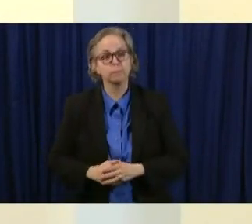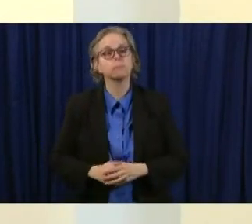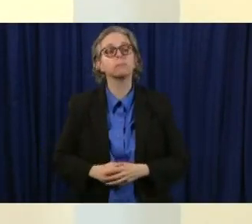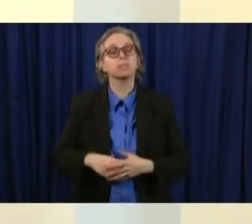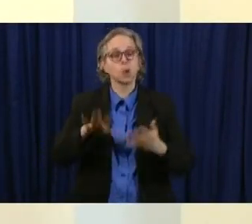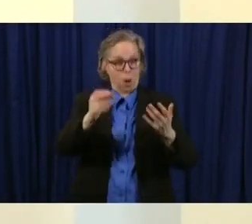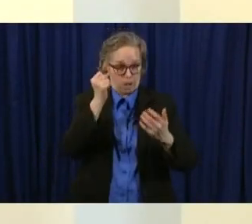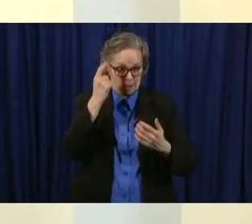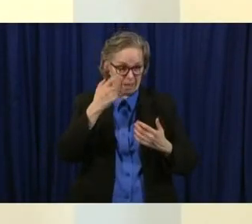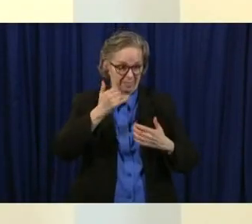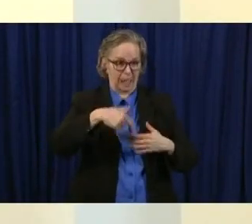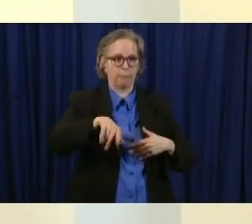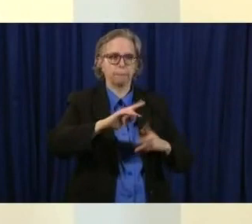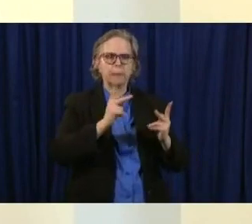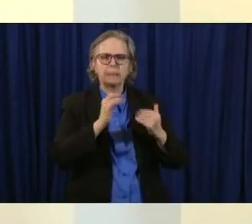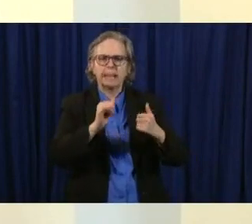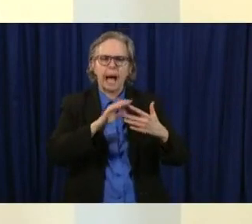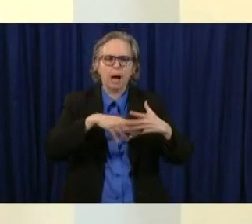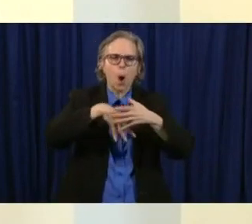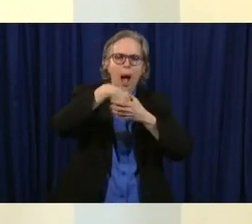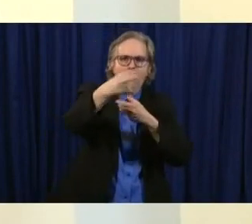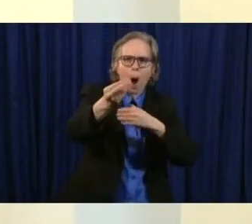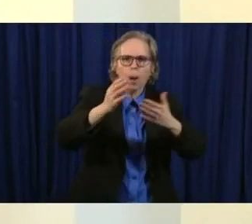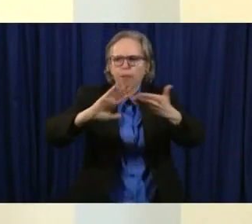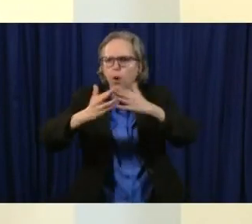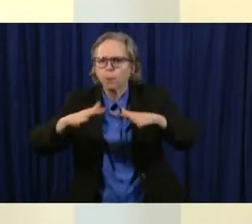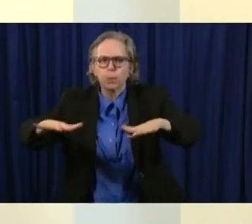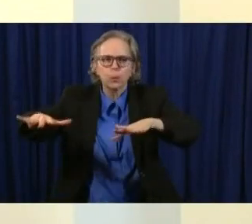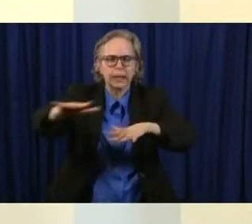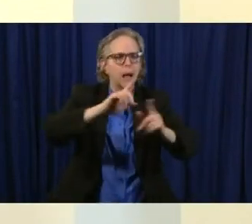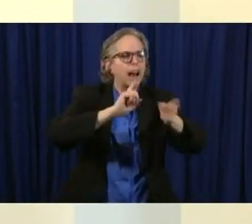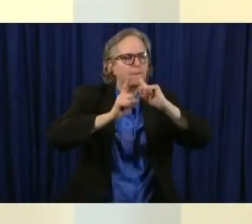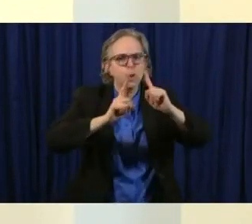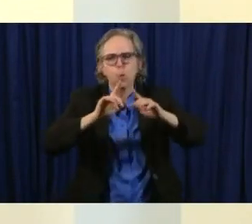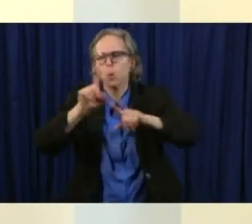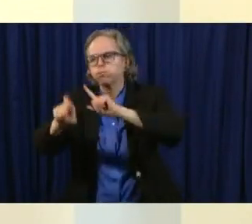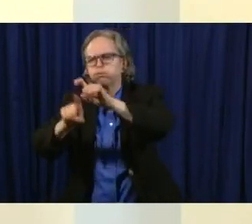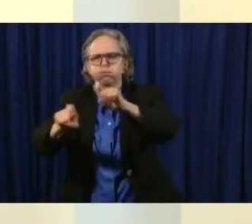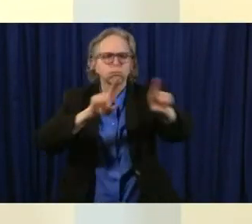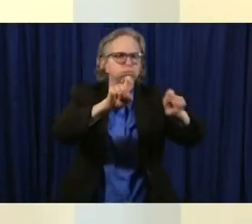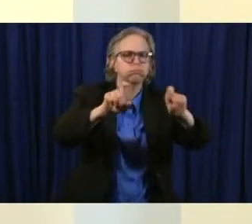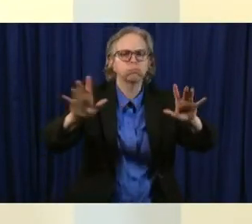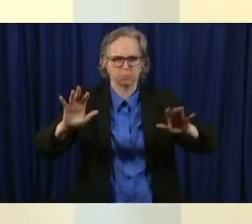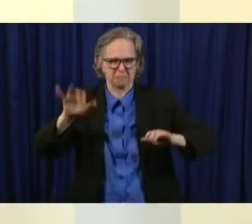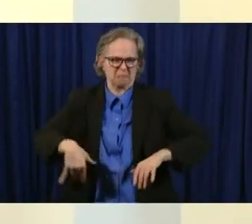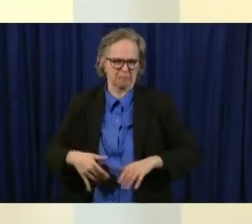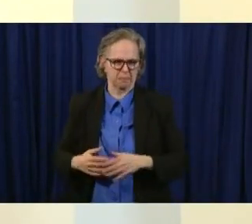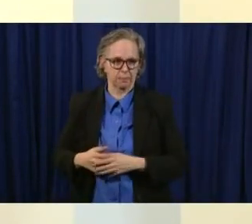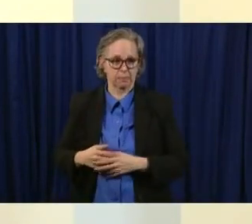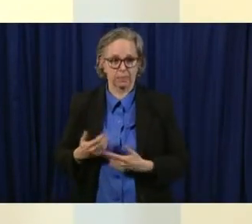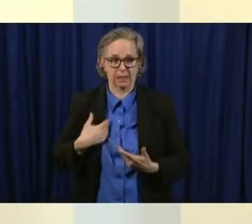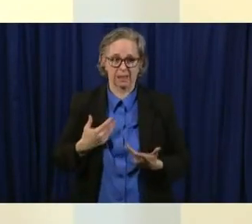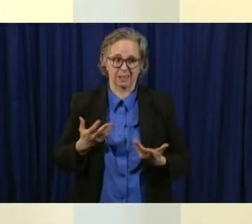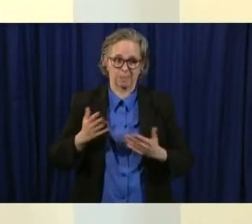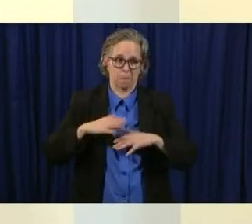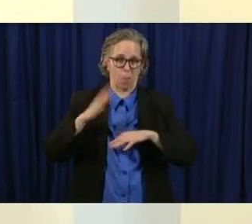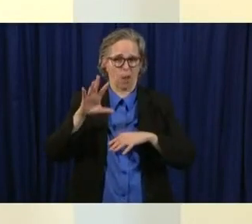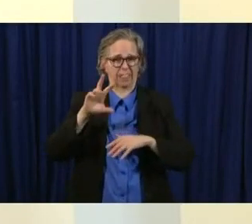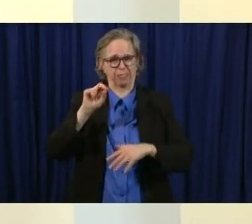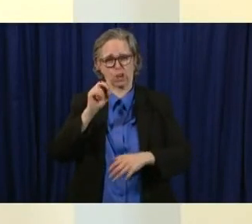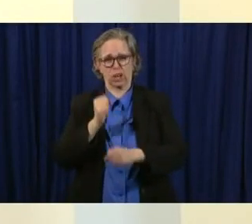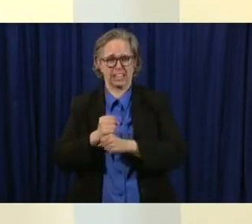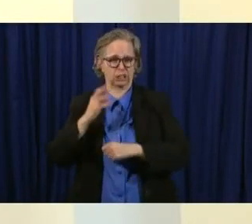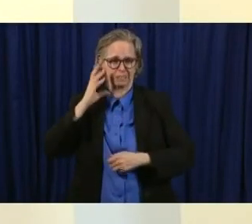be again a trusted person to talk to i can tell you that my experience of this field over 30 some years is that people love